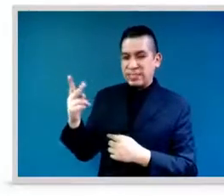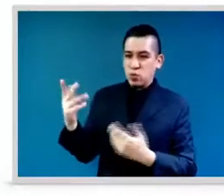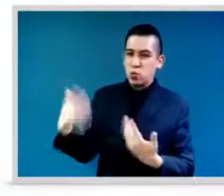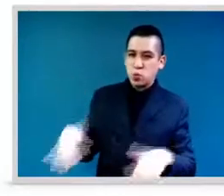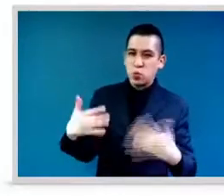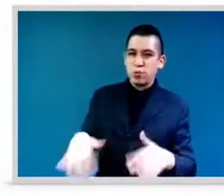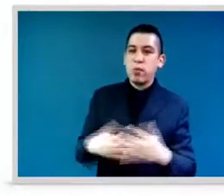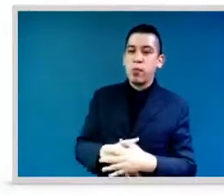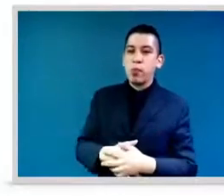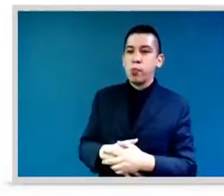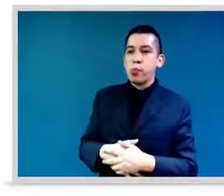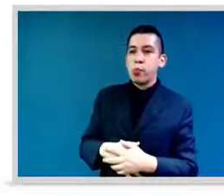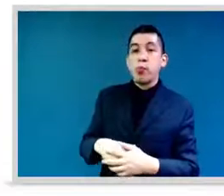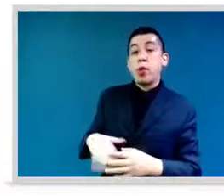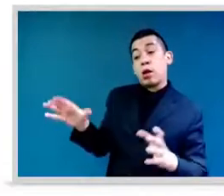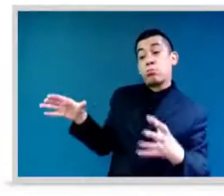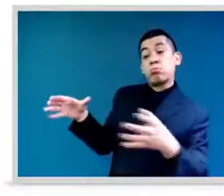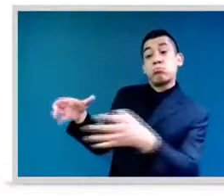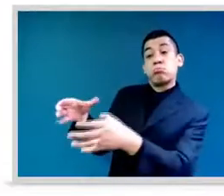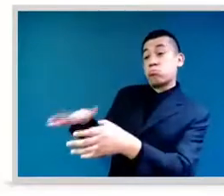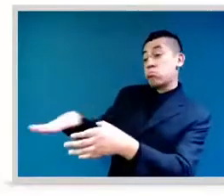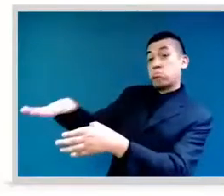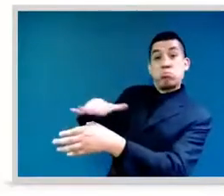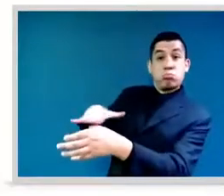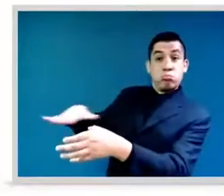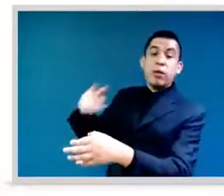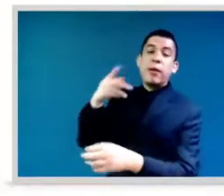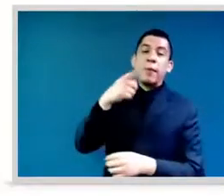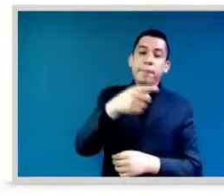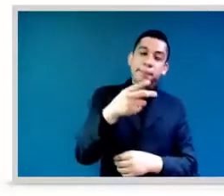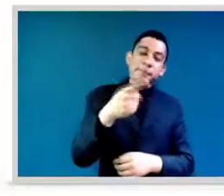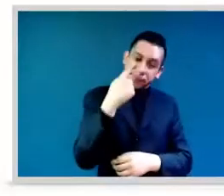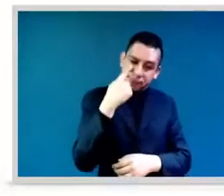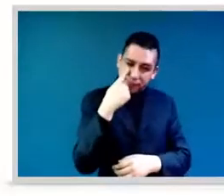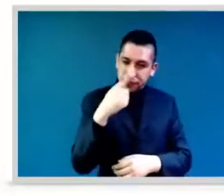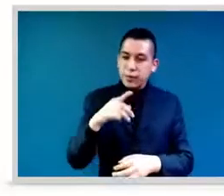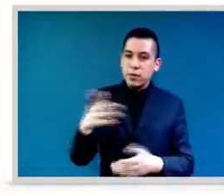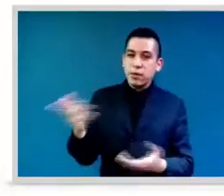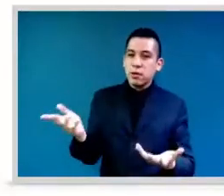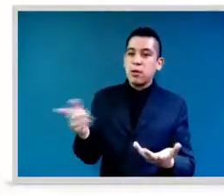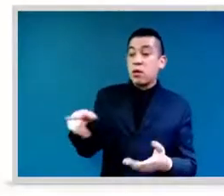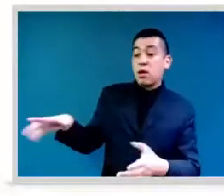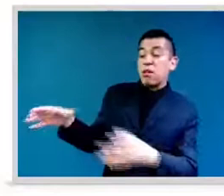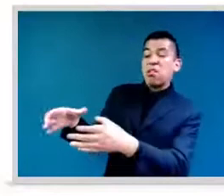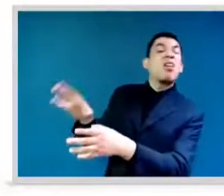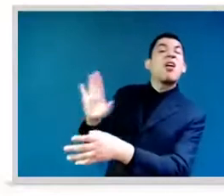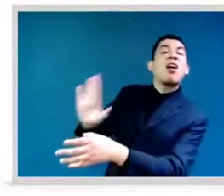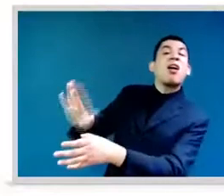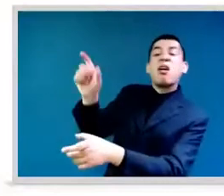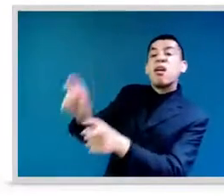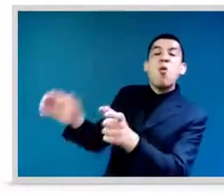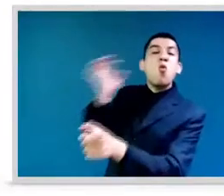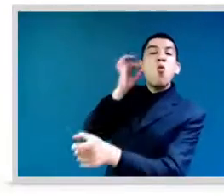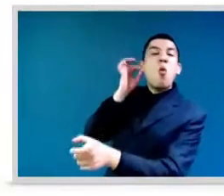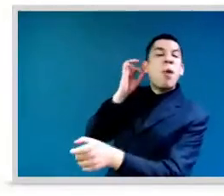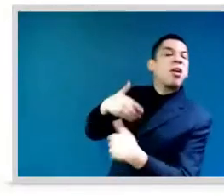try, that's not good enough either. We have to build the alliances and the networks of women and men who will